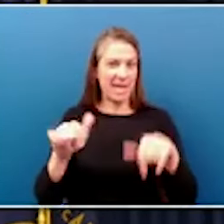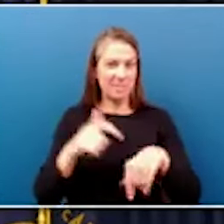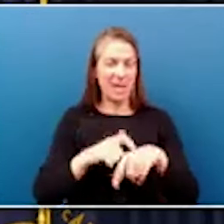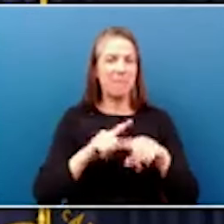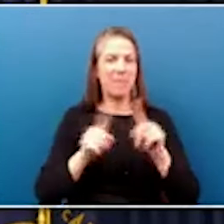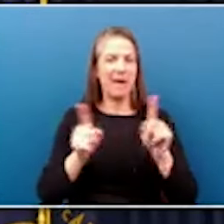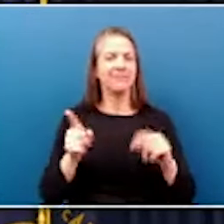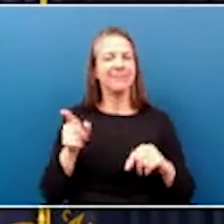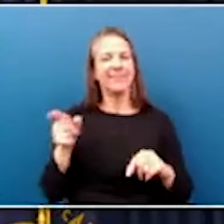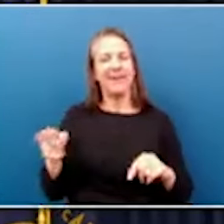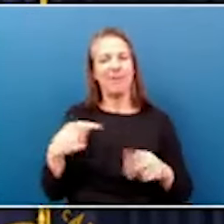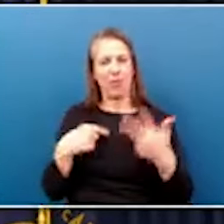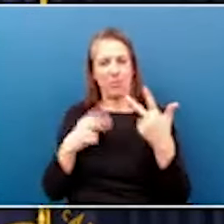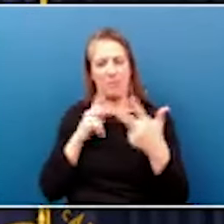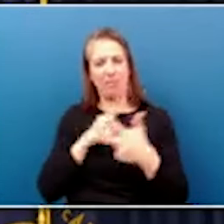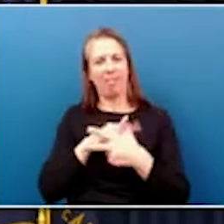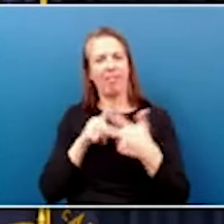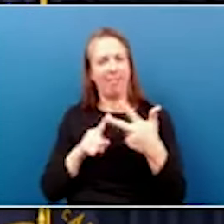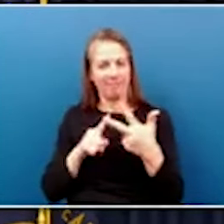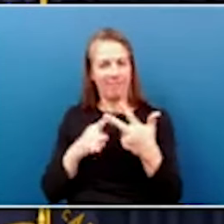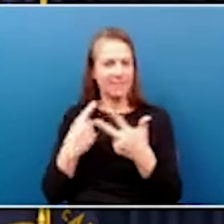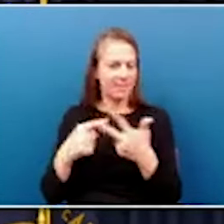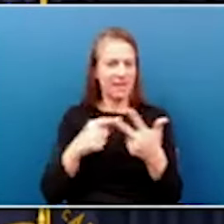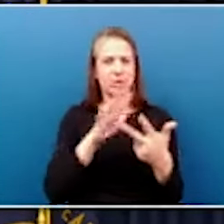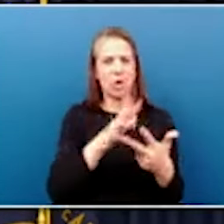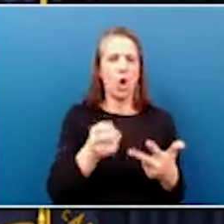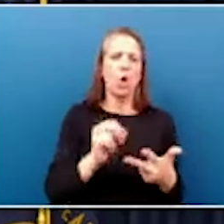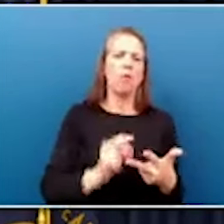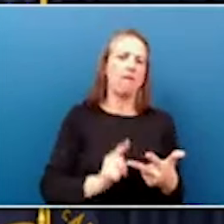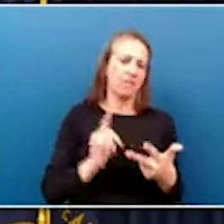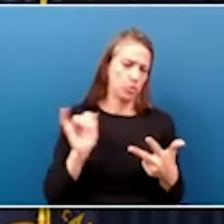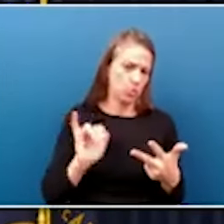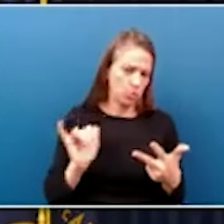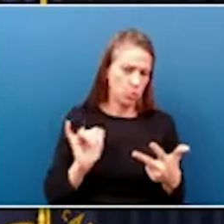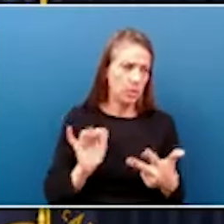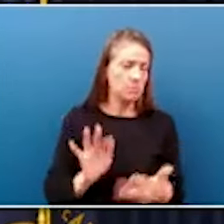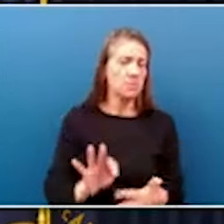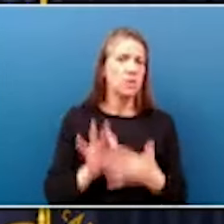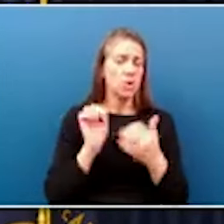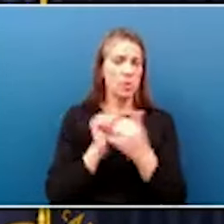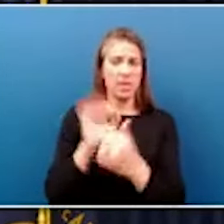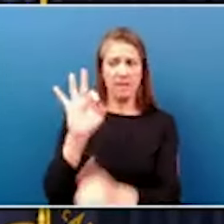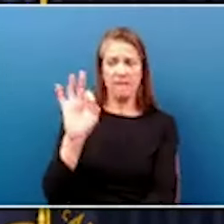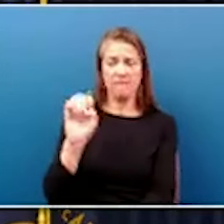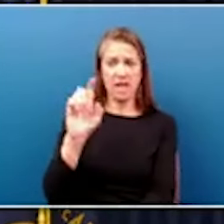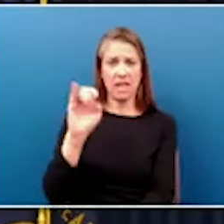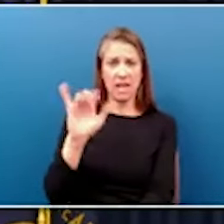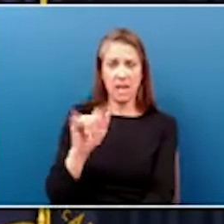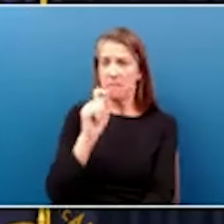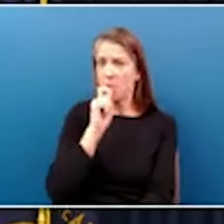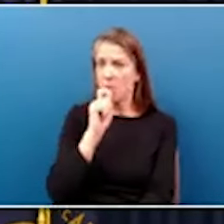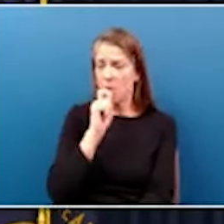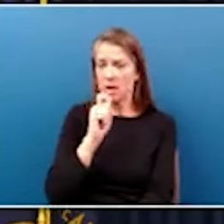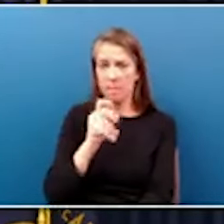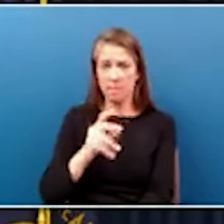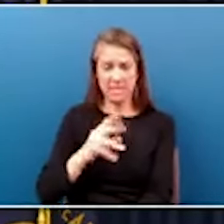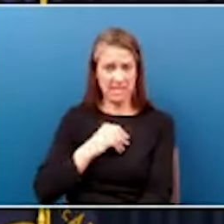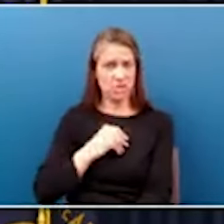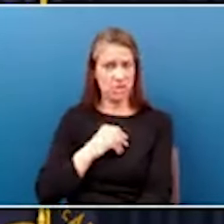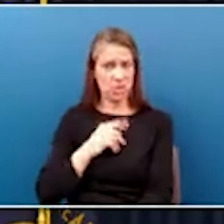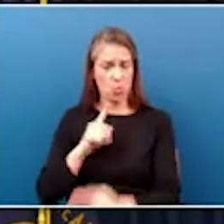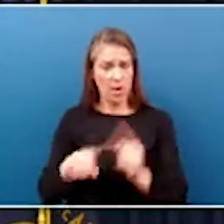three individuals talking about their own life and especially what felony marijuana possession did to